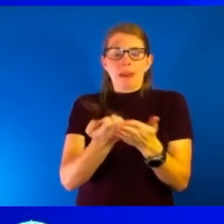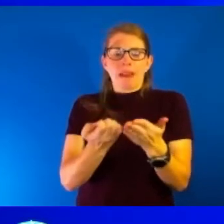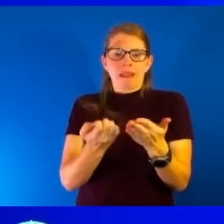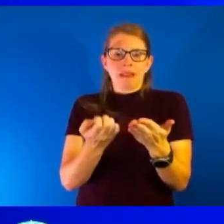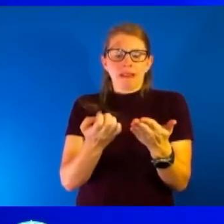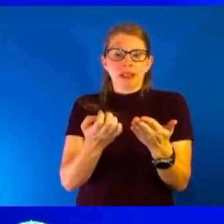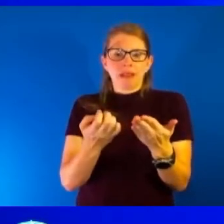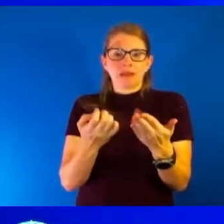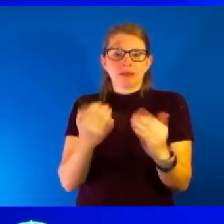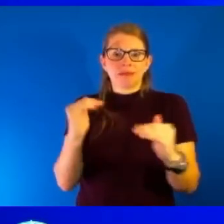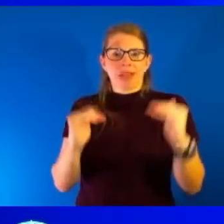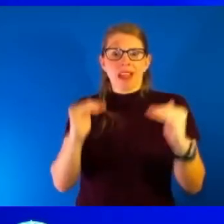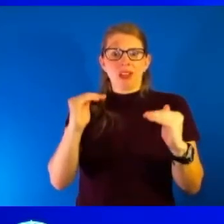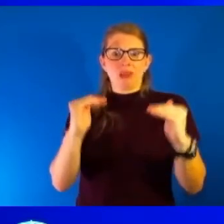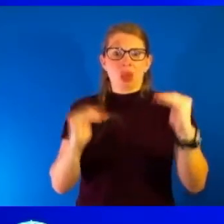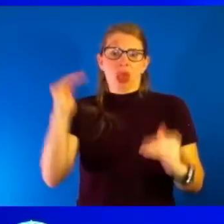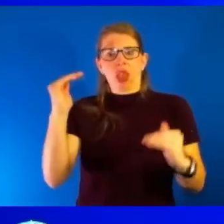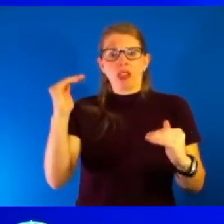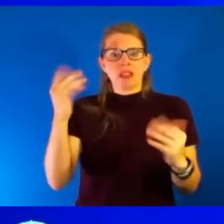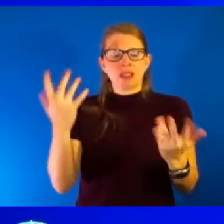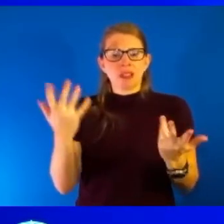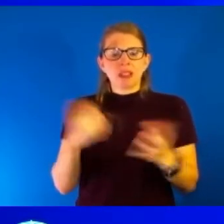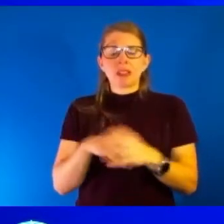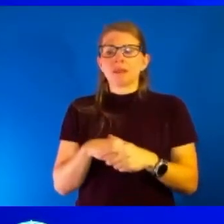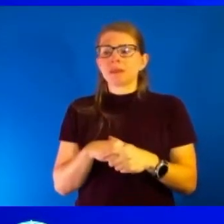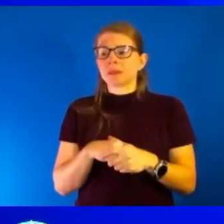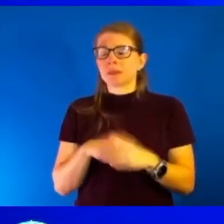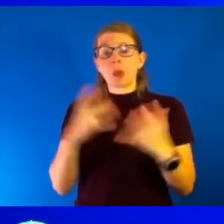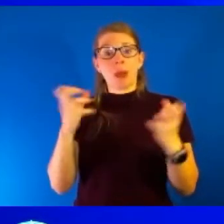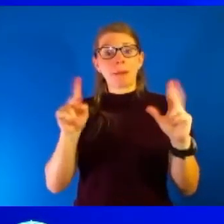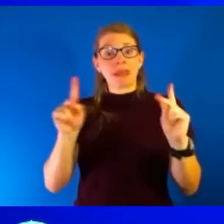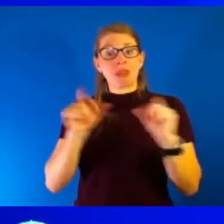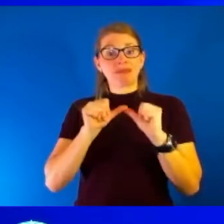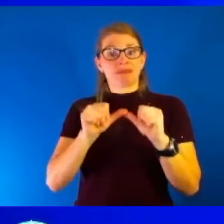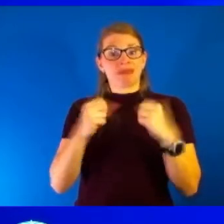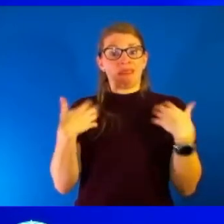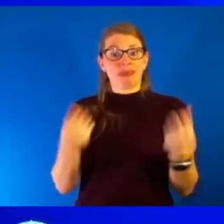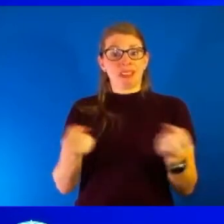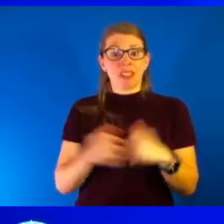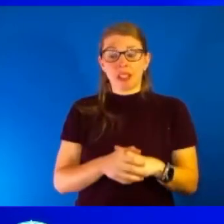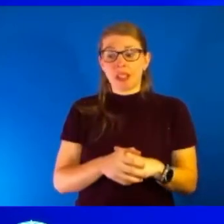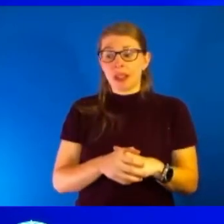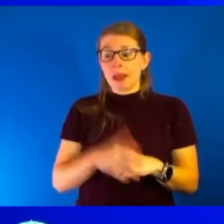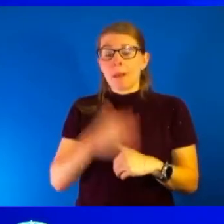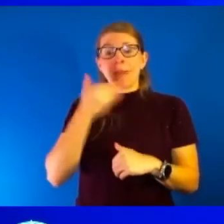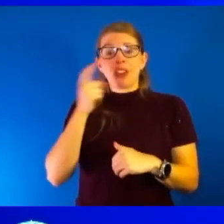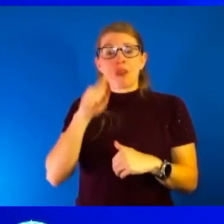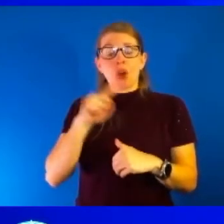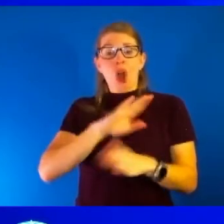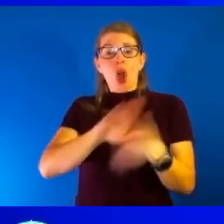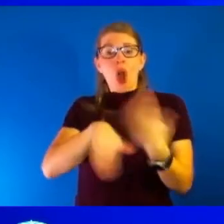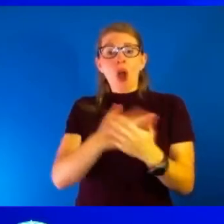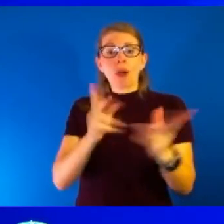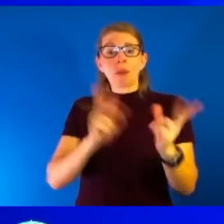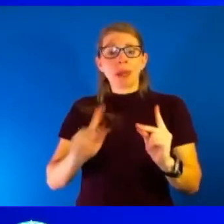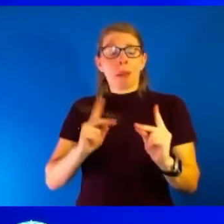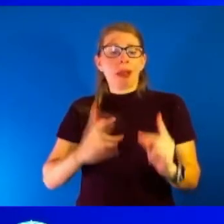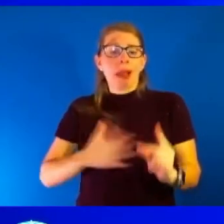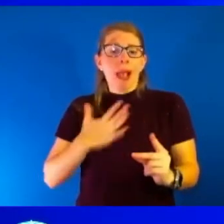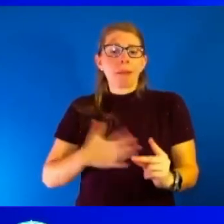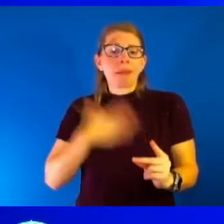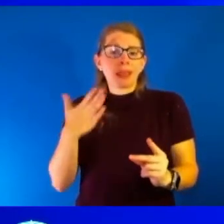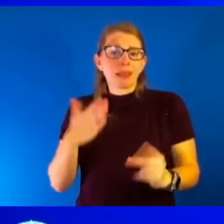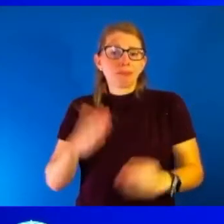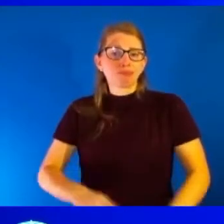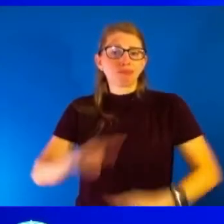have to be like this. know, keeping people healthy is a lot better for prosperity of the country as a whole. And so we know how to do that. But